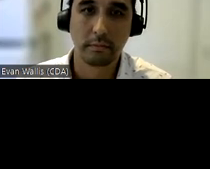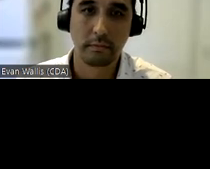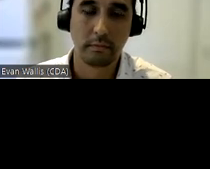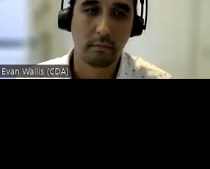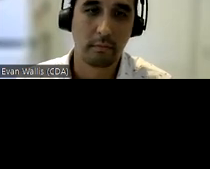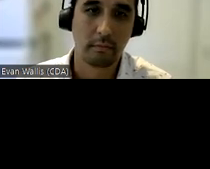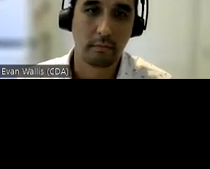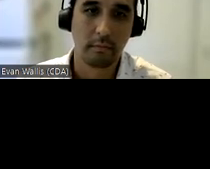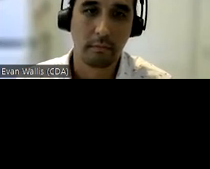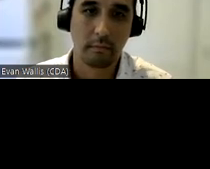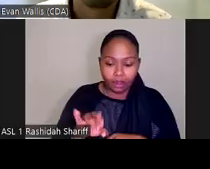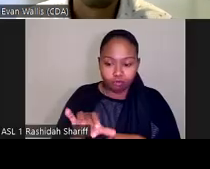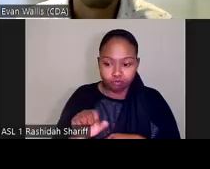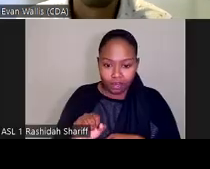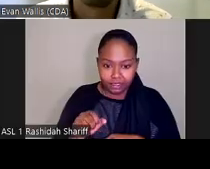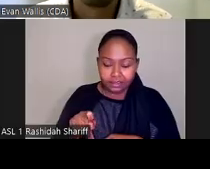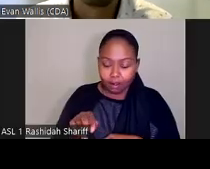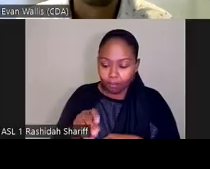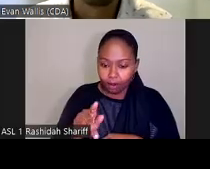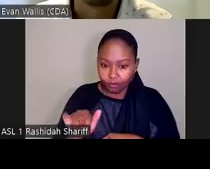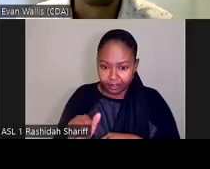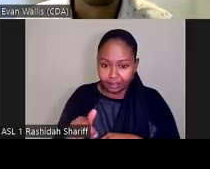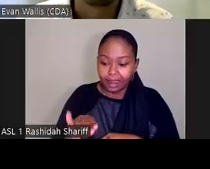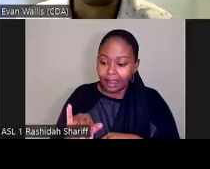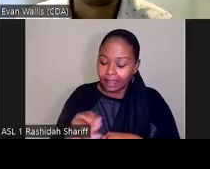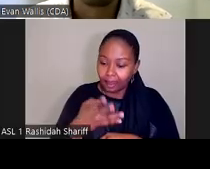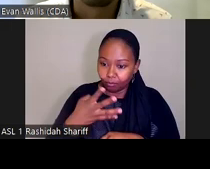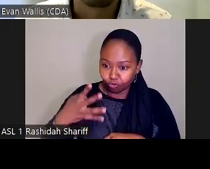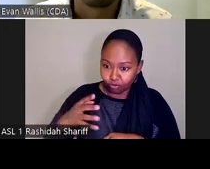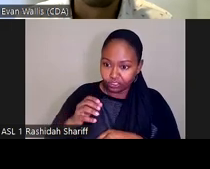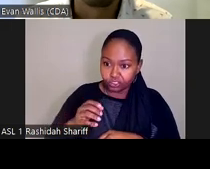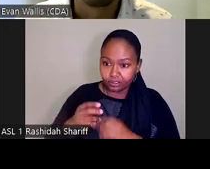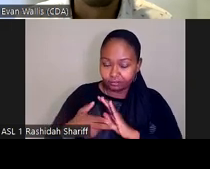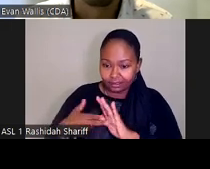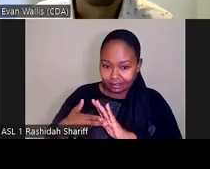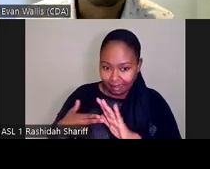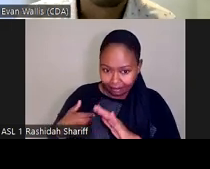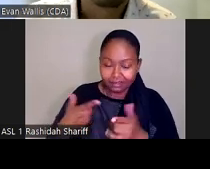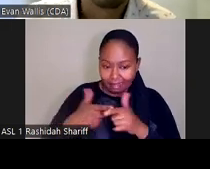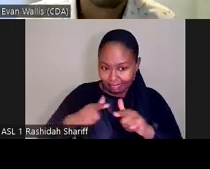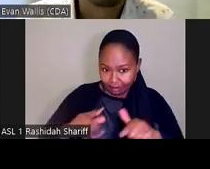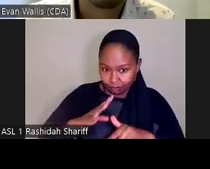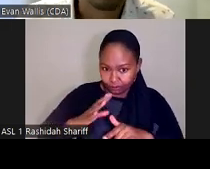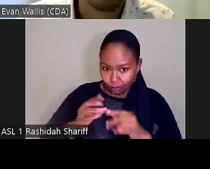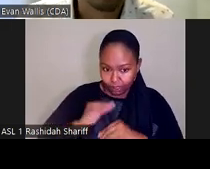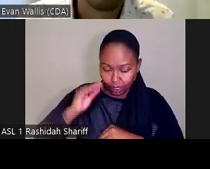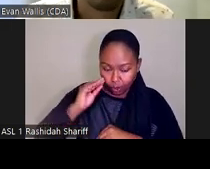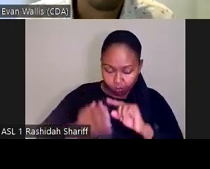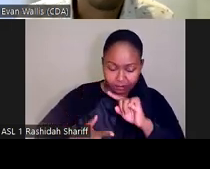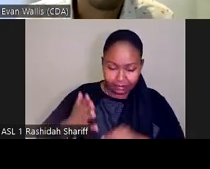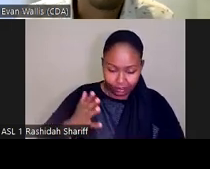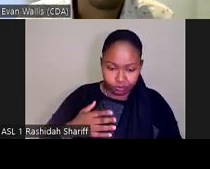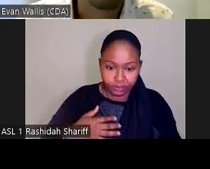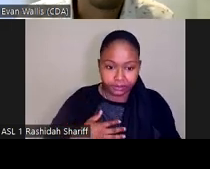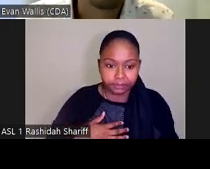race, ethnicity, poverty, immigration status, languages spoken at home, et cetera. And the visuals on the DDA all have a similar